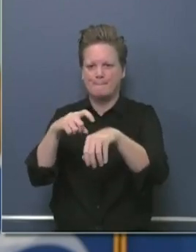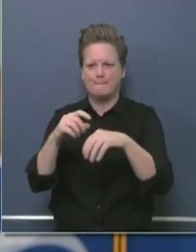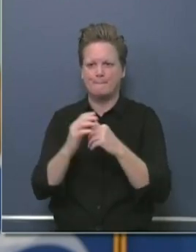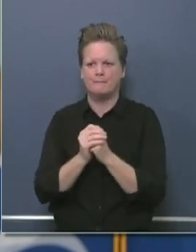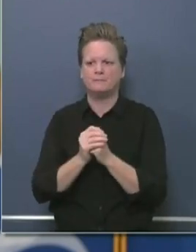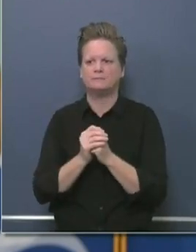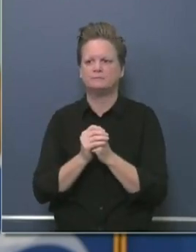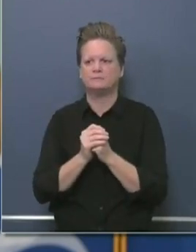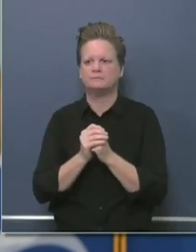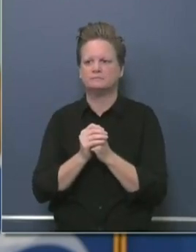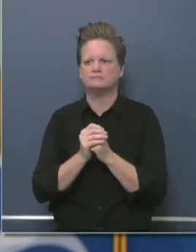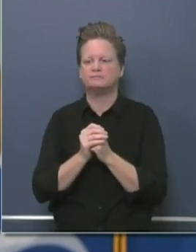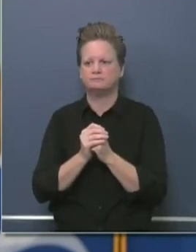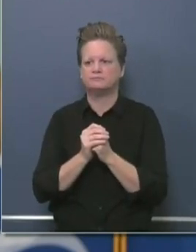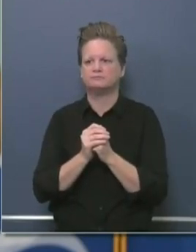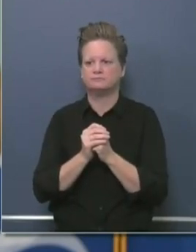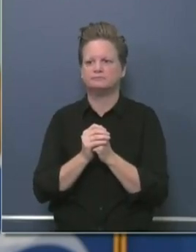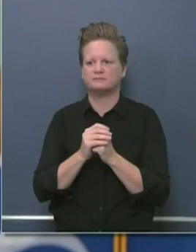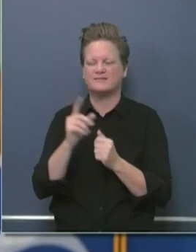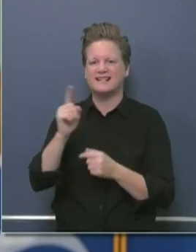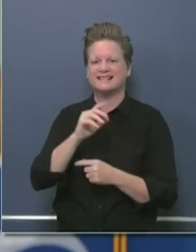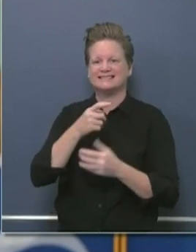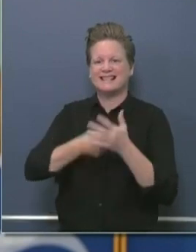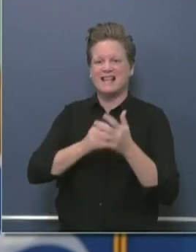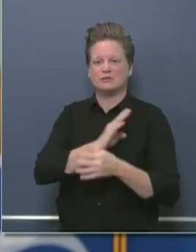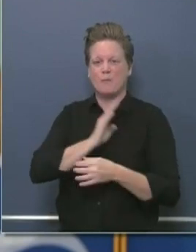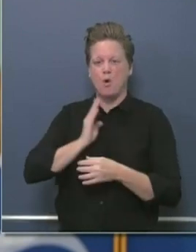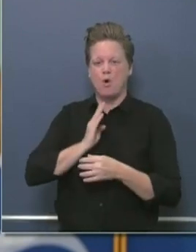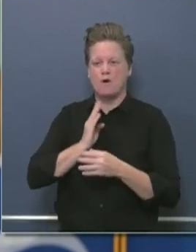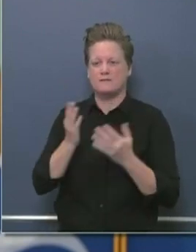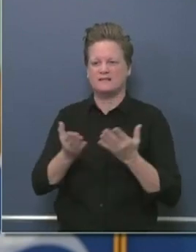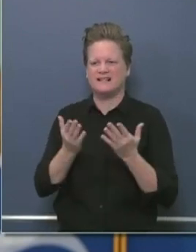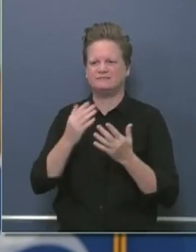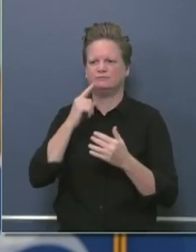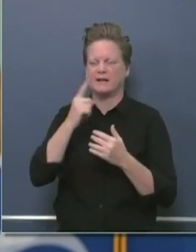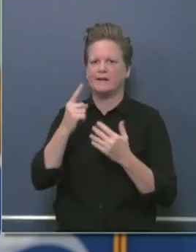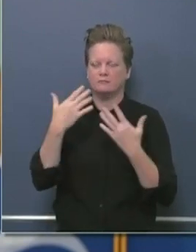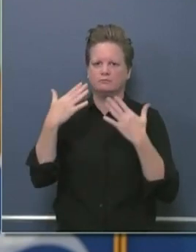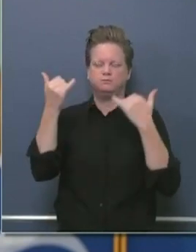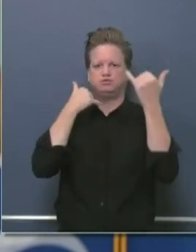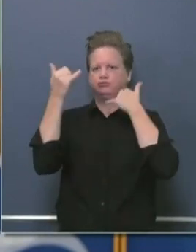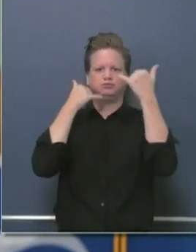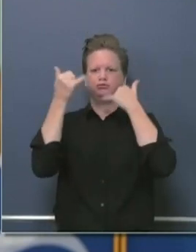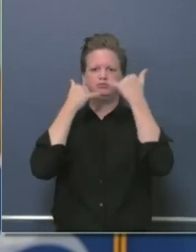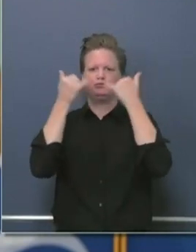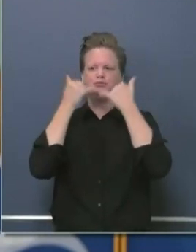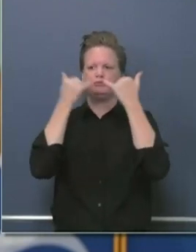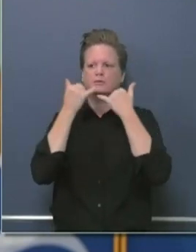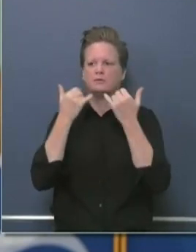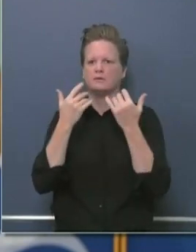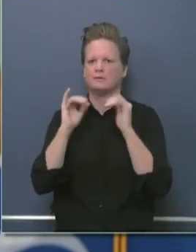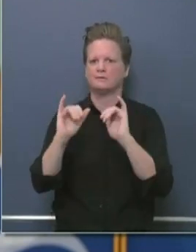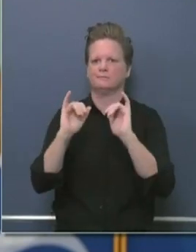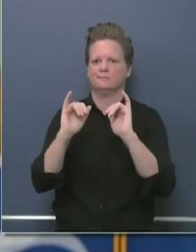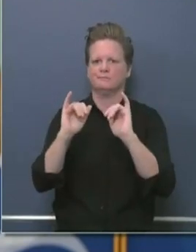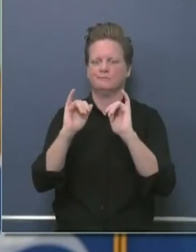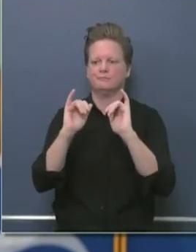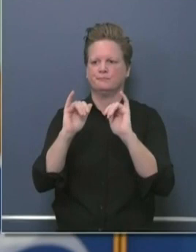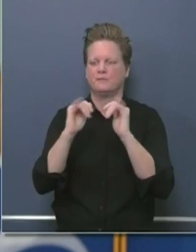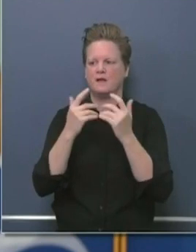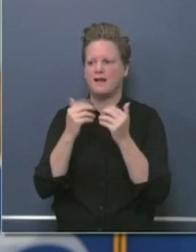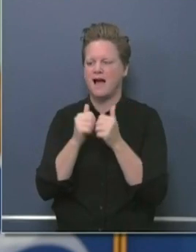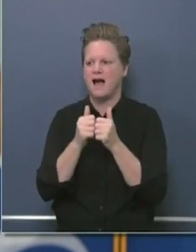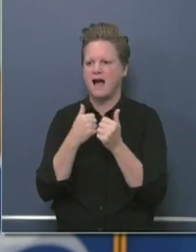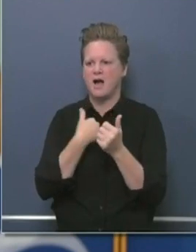how many calls they were getting, how many concerns that were being raised and providing at least a little bit